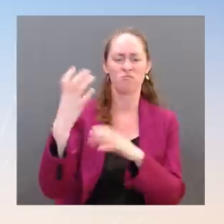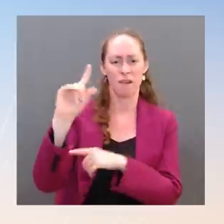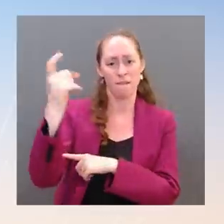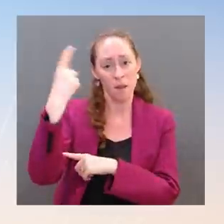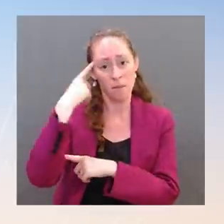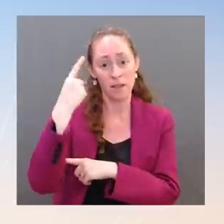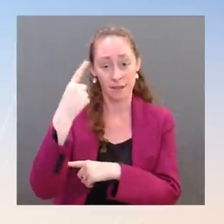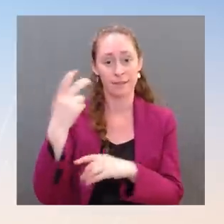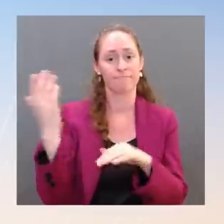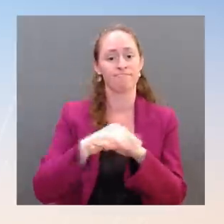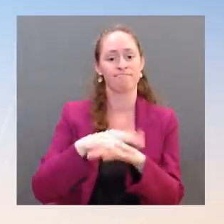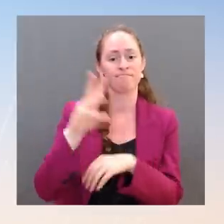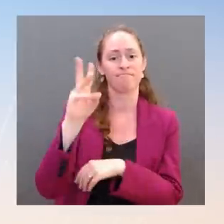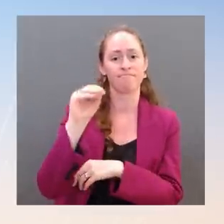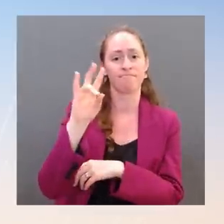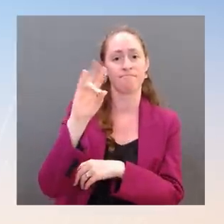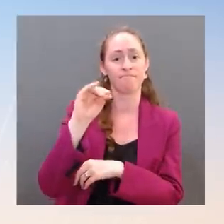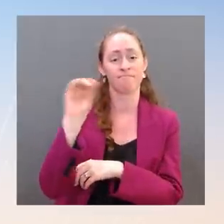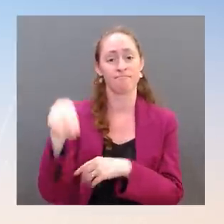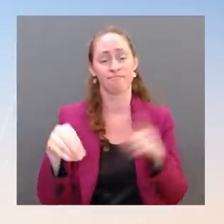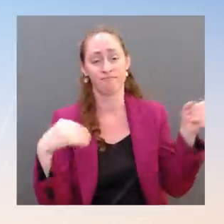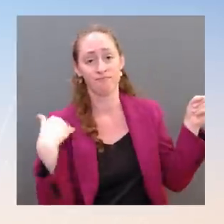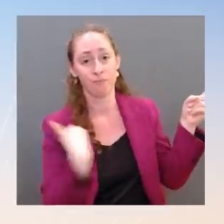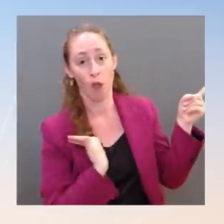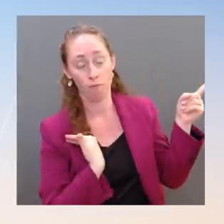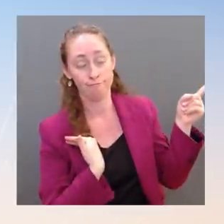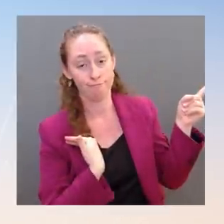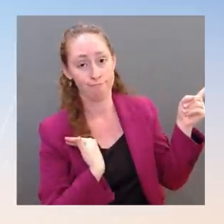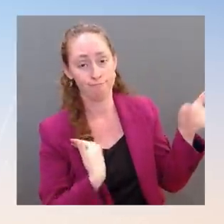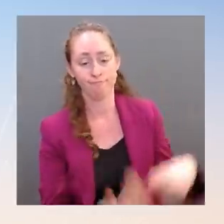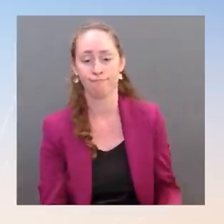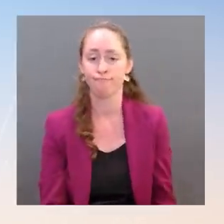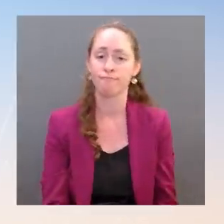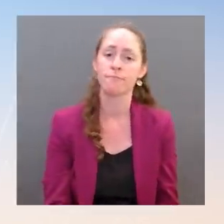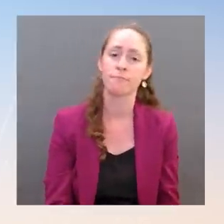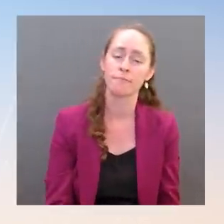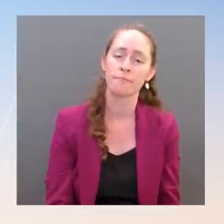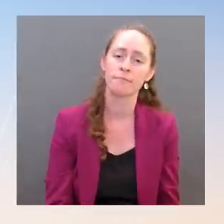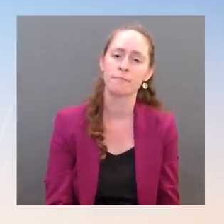we're talking about. that same subject on inflation and so forth. Ms.